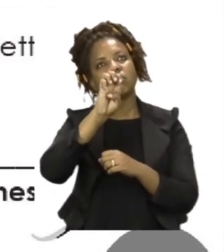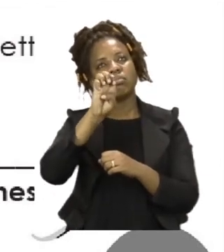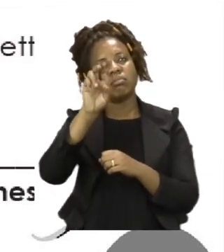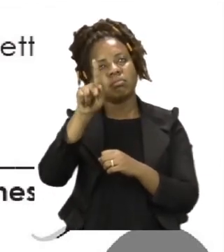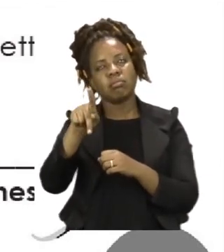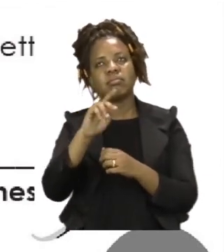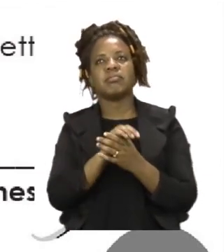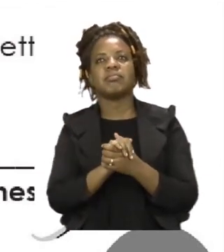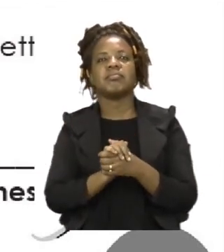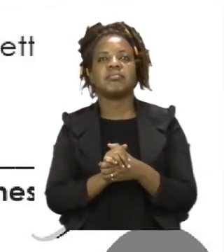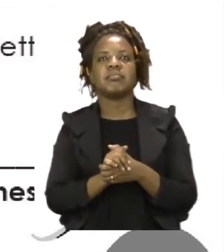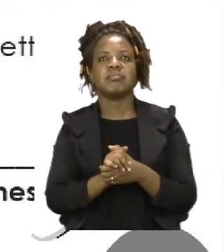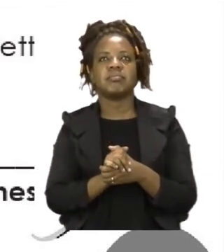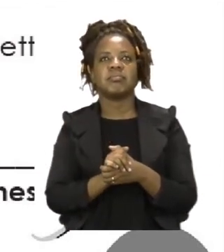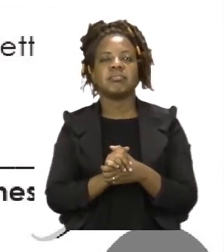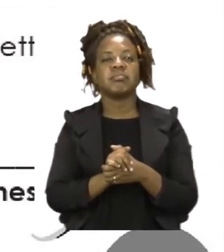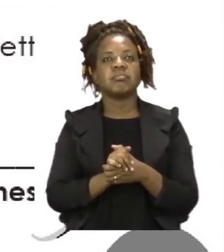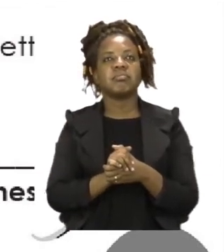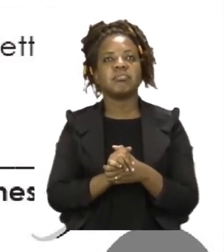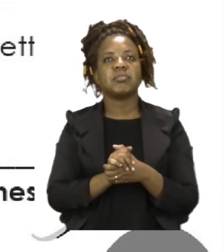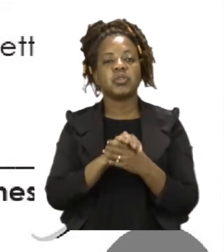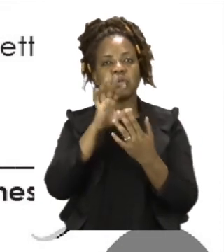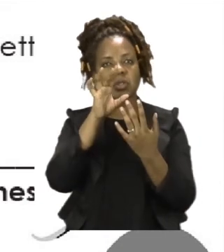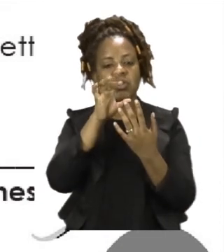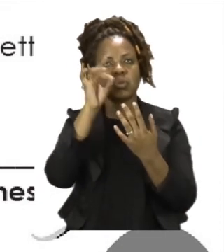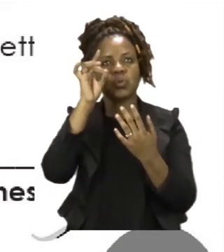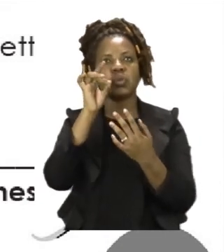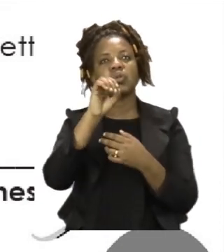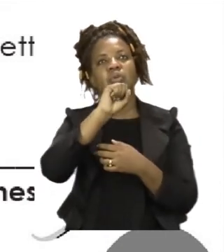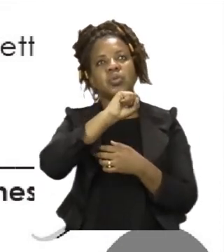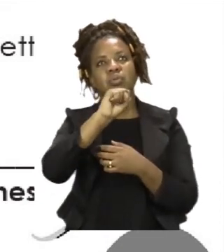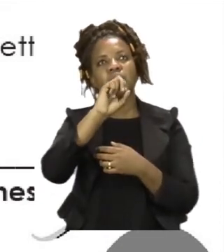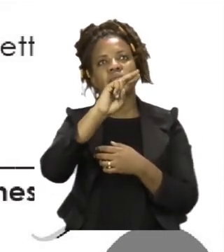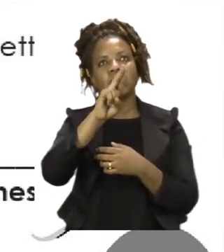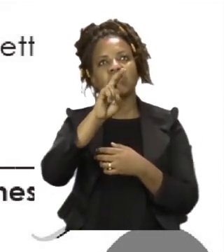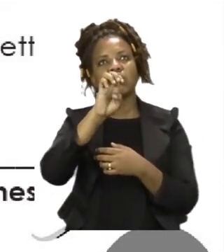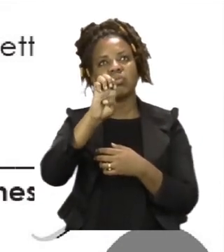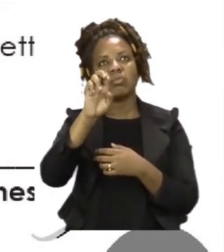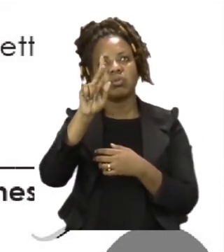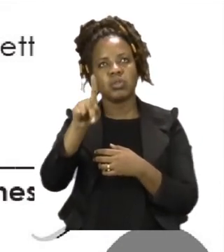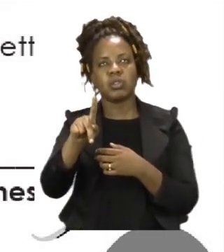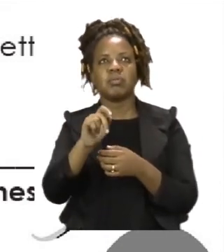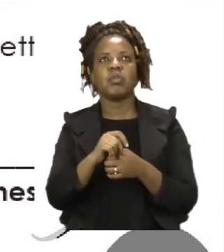So the word we're going to put on the blank space is sheep.